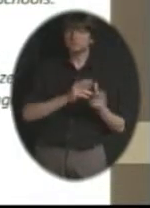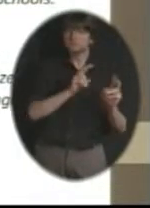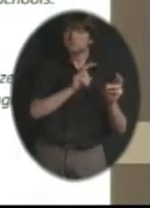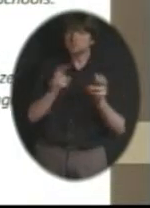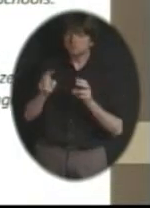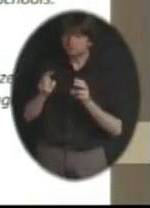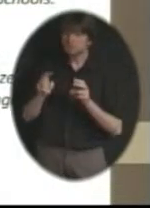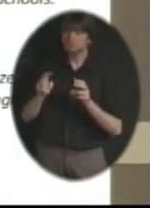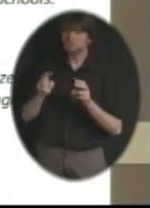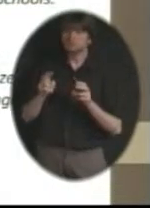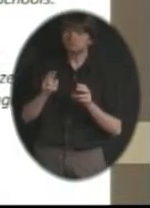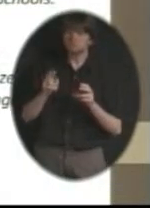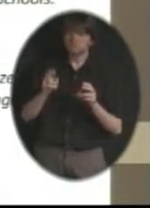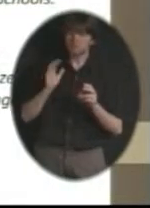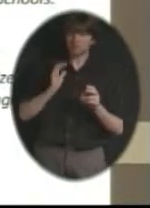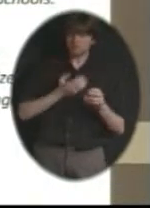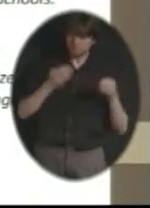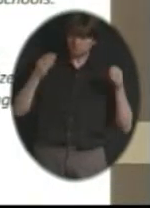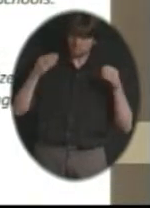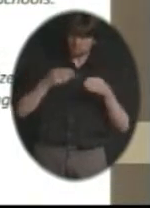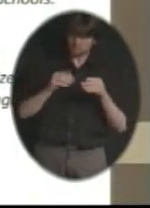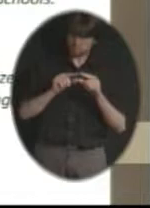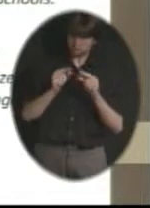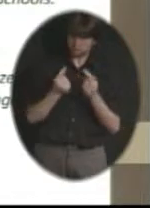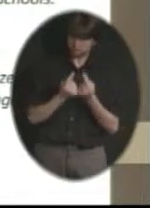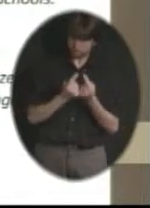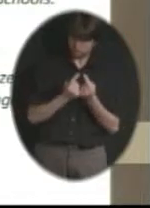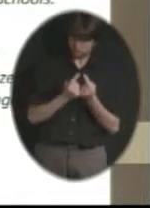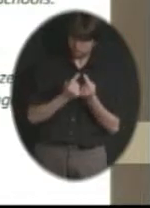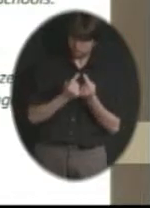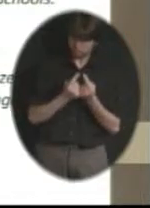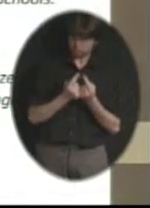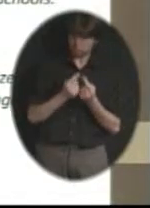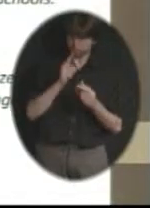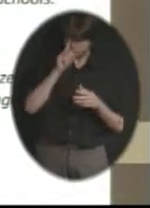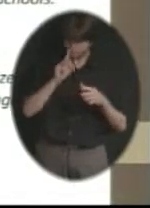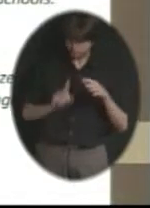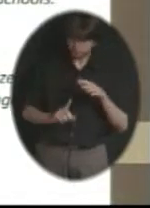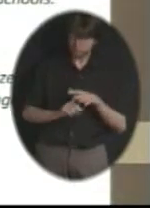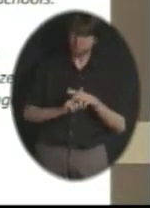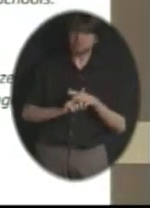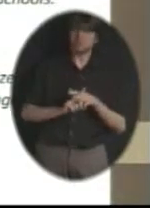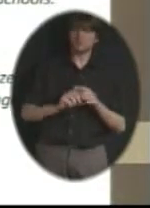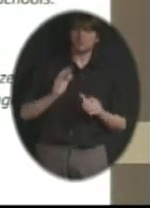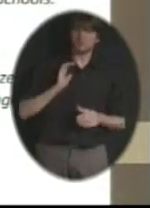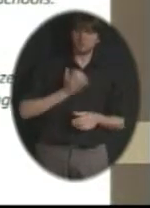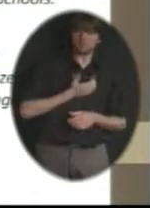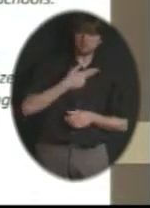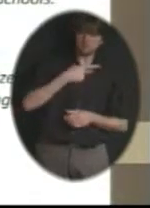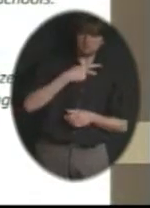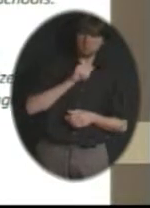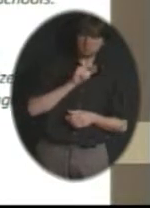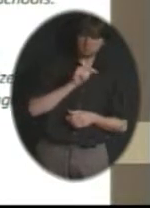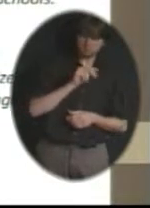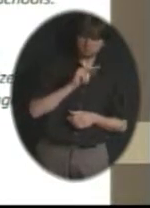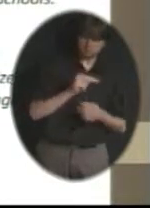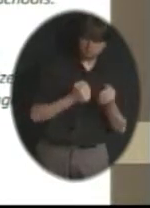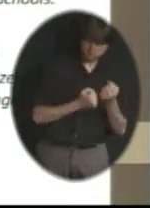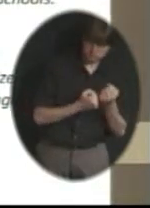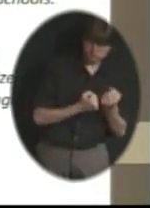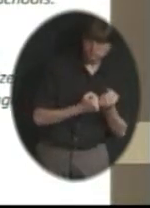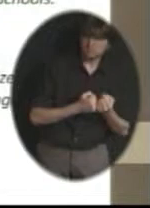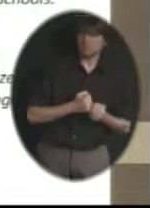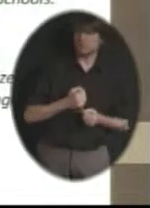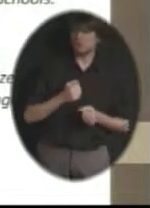forward from our focus groups that involved our business and industry folks, our patrons, post-secondary folks, parents and